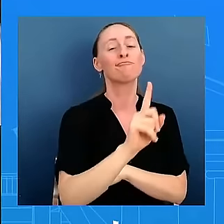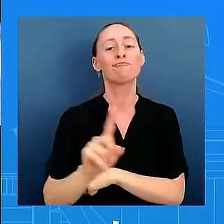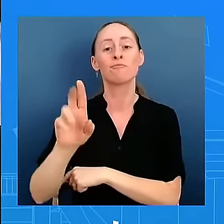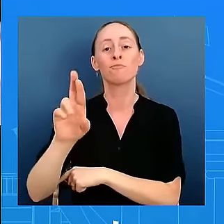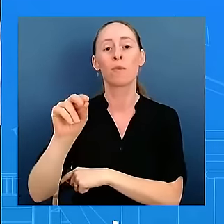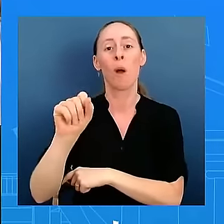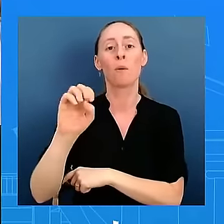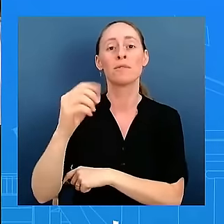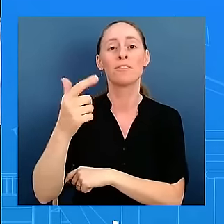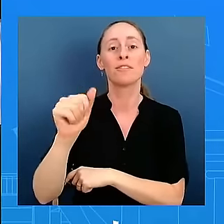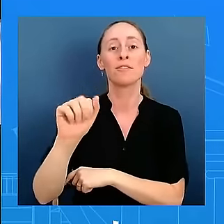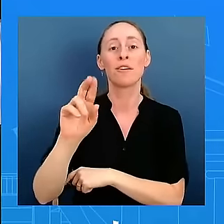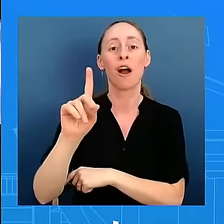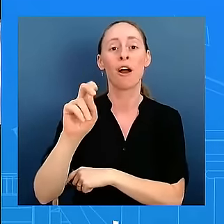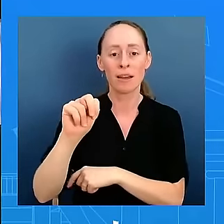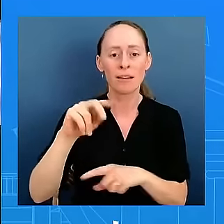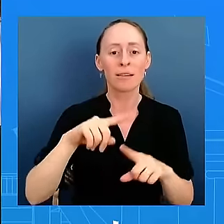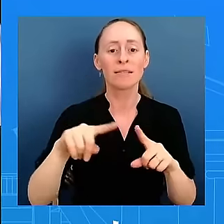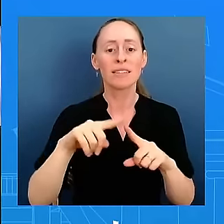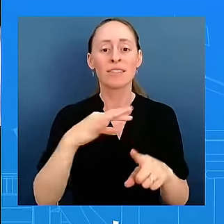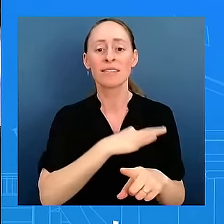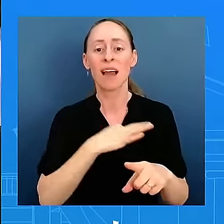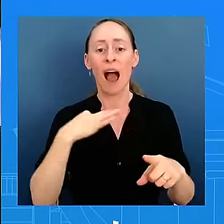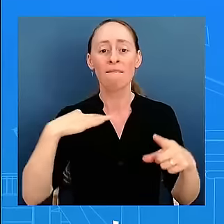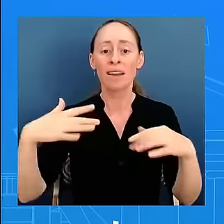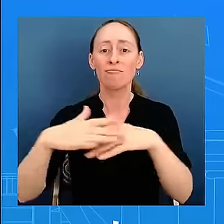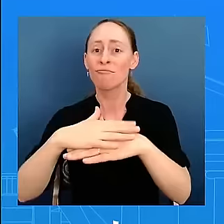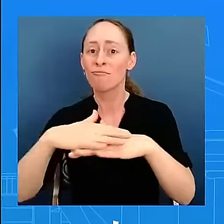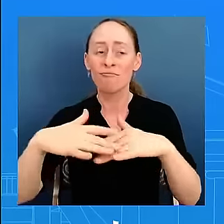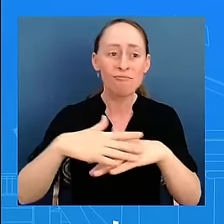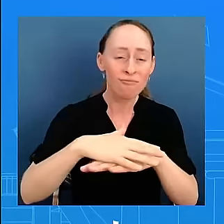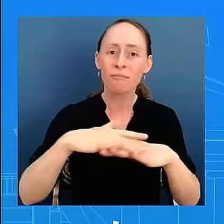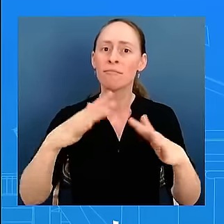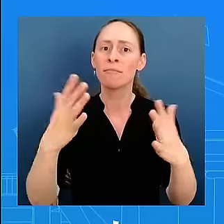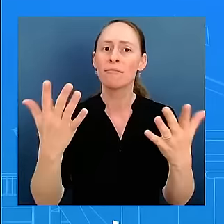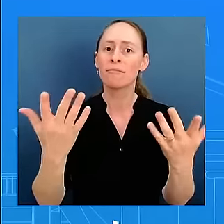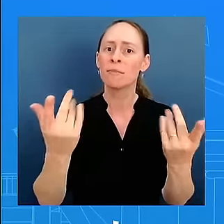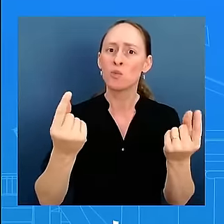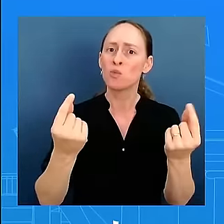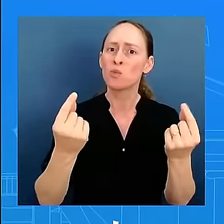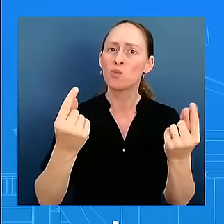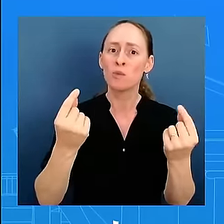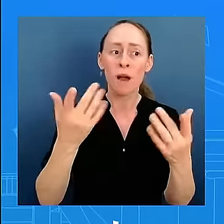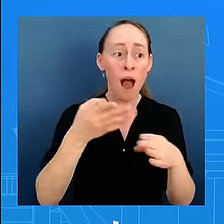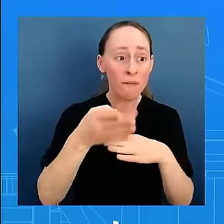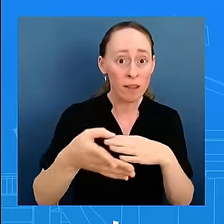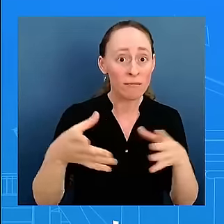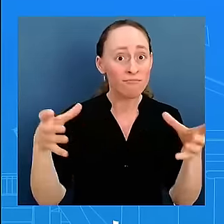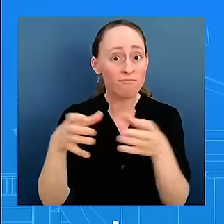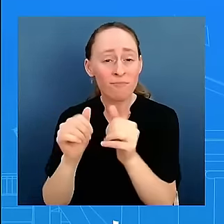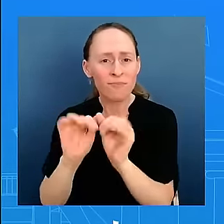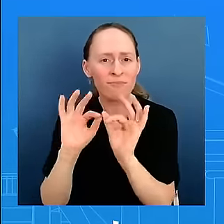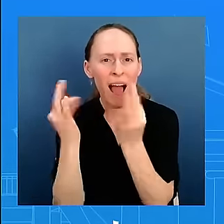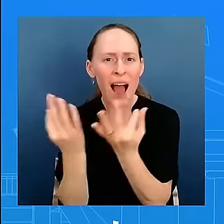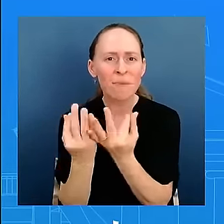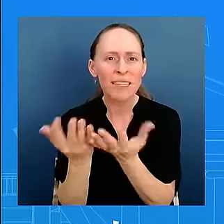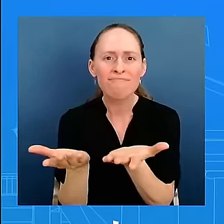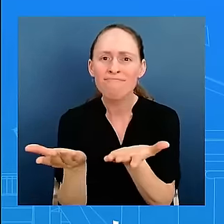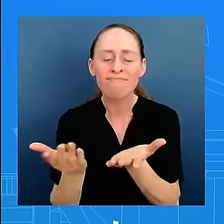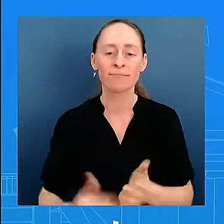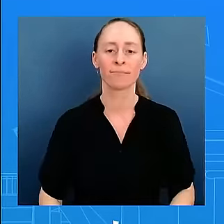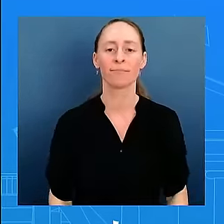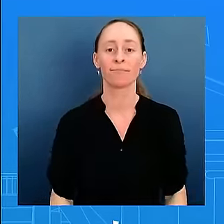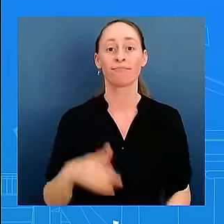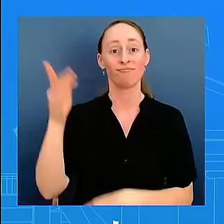private time with family just tell us how it was look it was a beautiful beautiful moment uh the president went to the rose